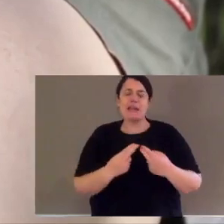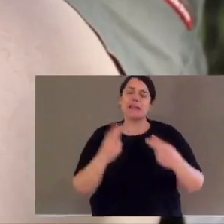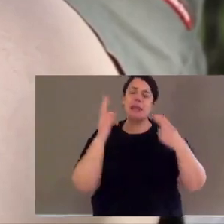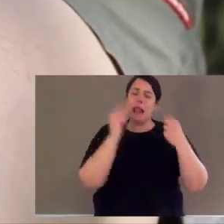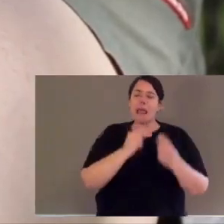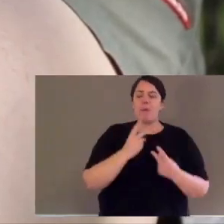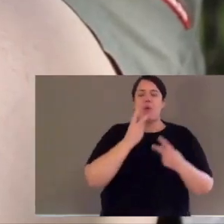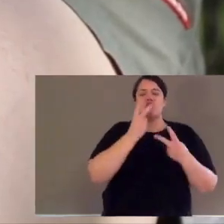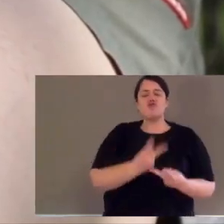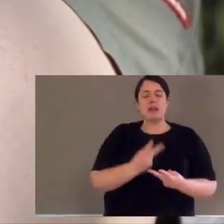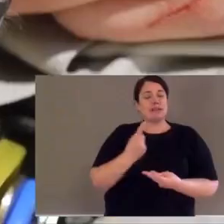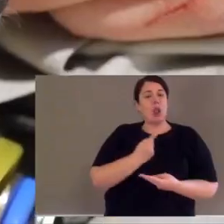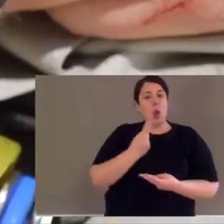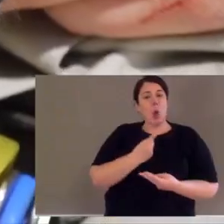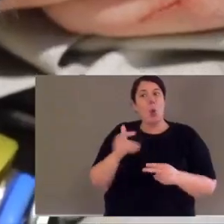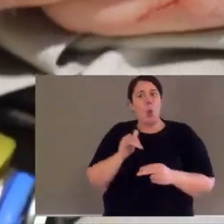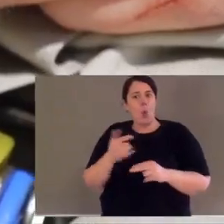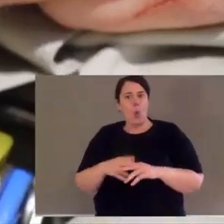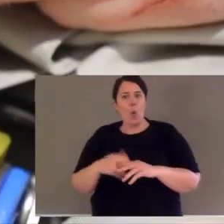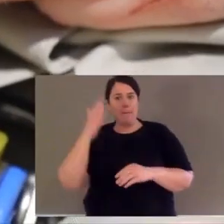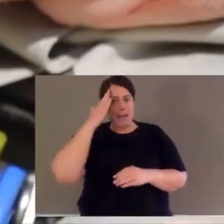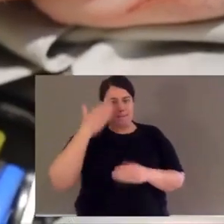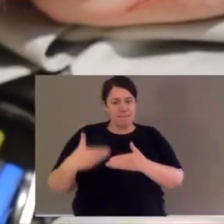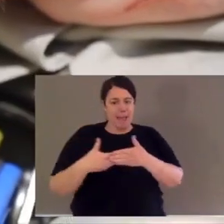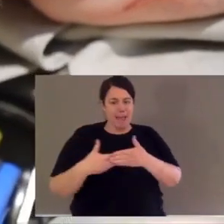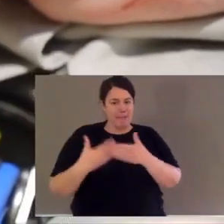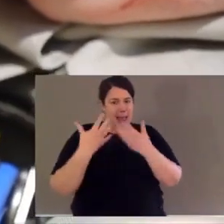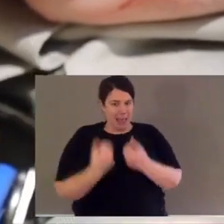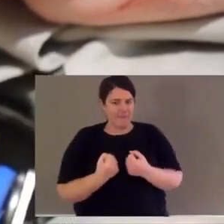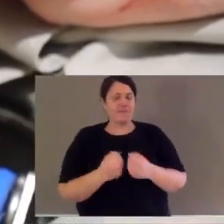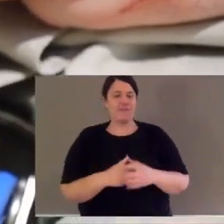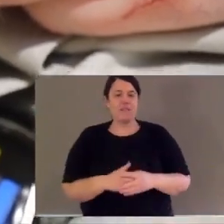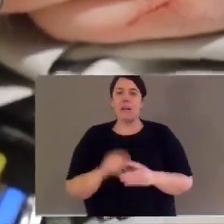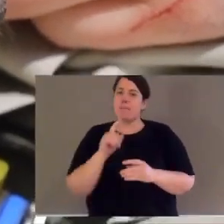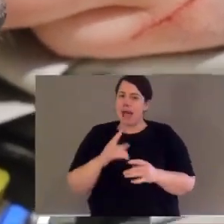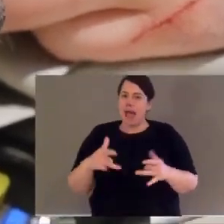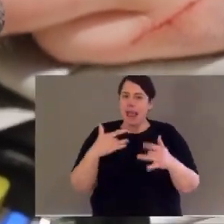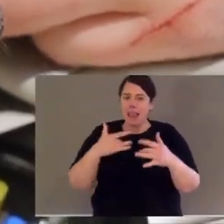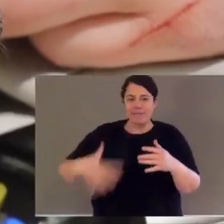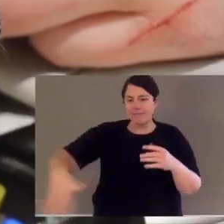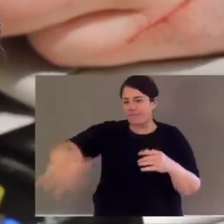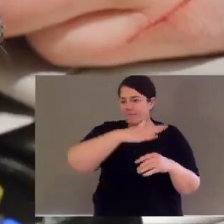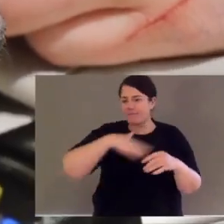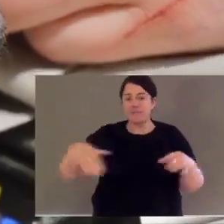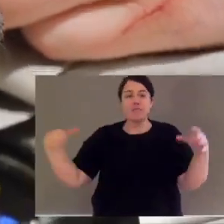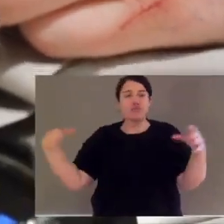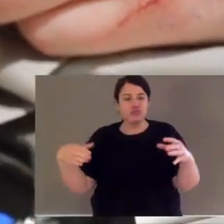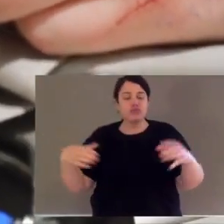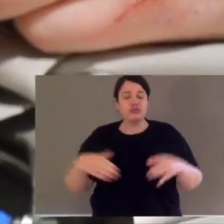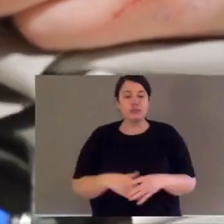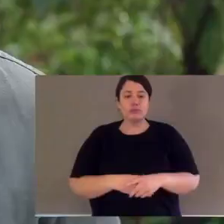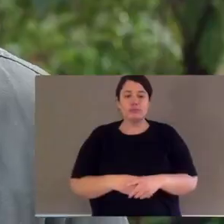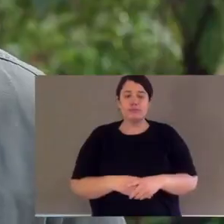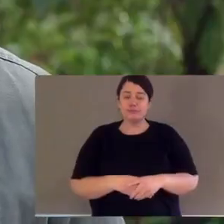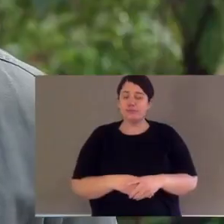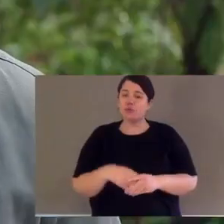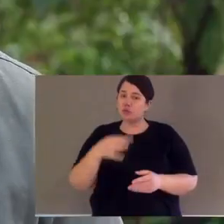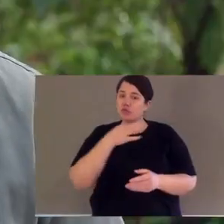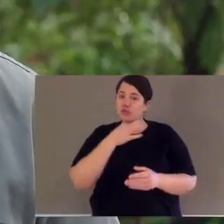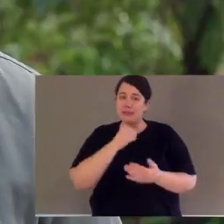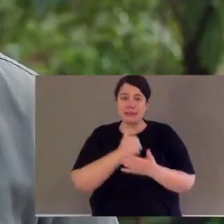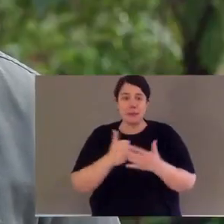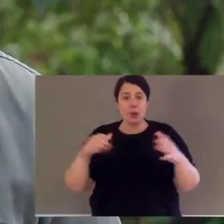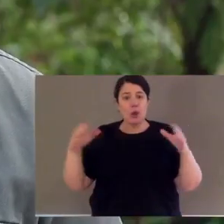in small colonies. Now typically, they'll rest or sleep alone, unless it's a female with a joey, but they do live in loose colonies. Palmer